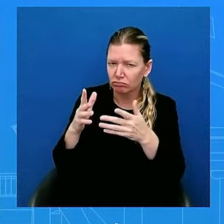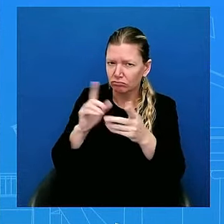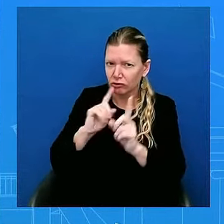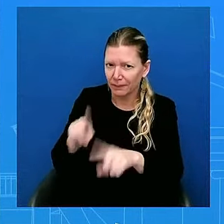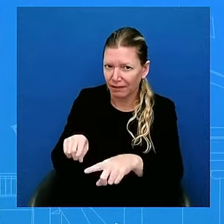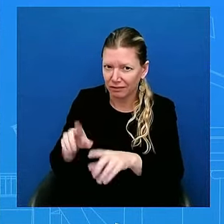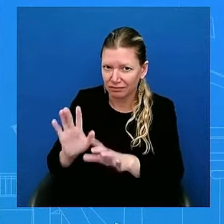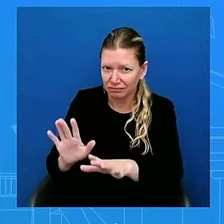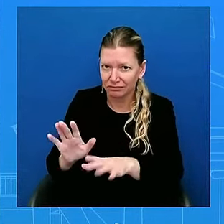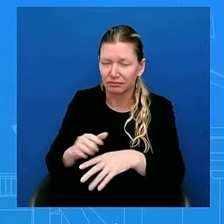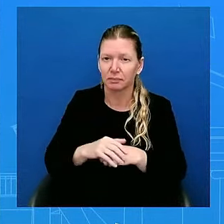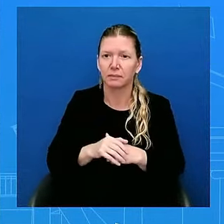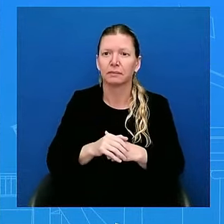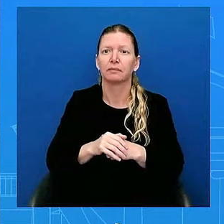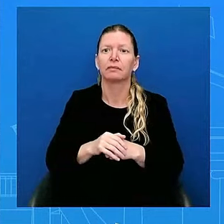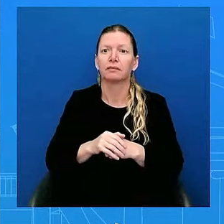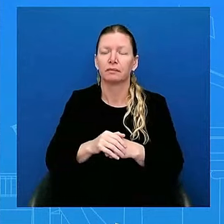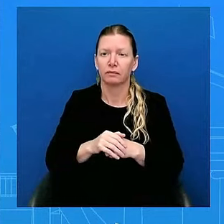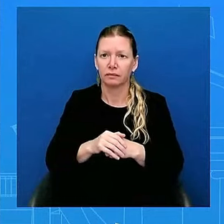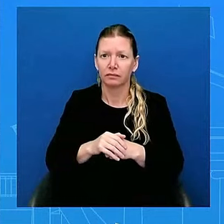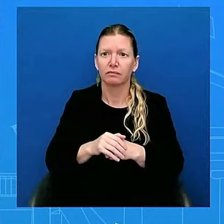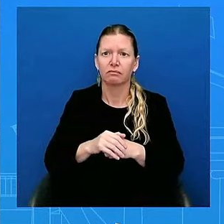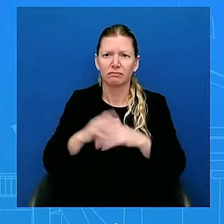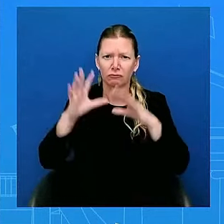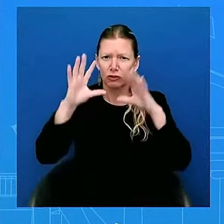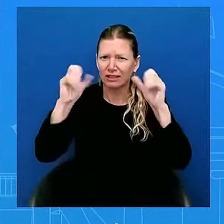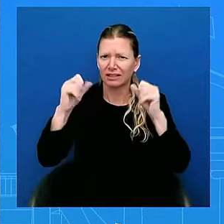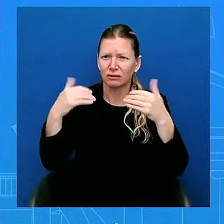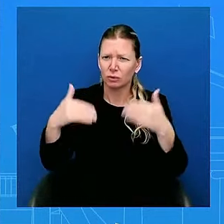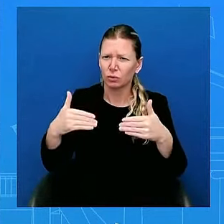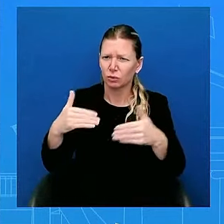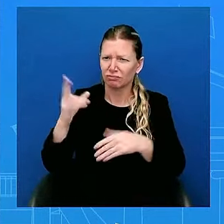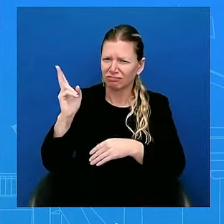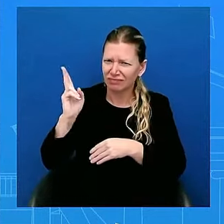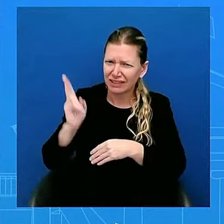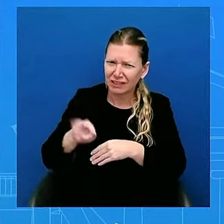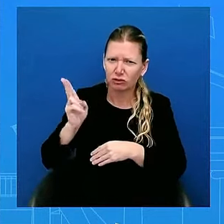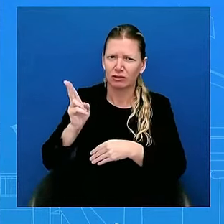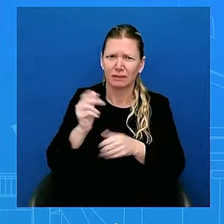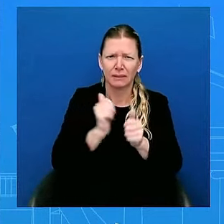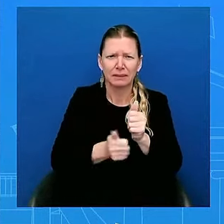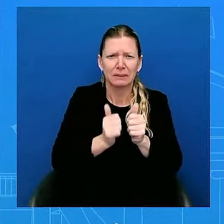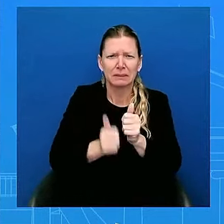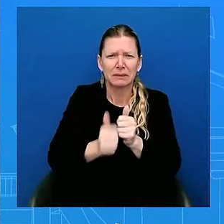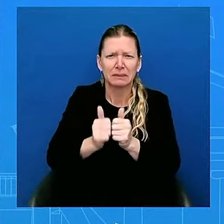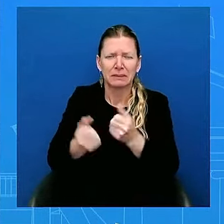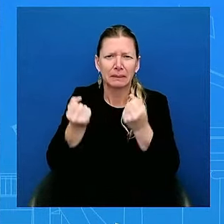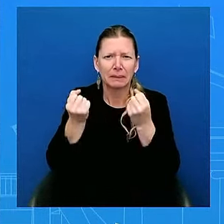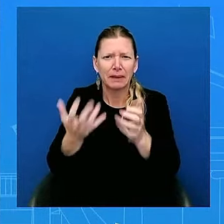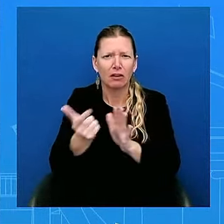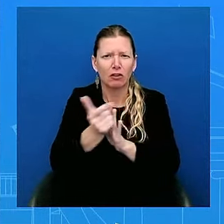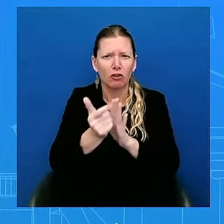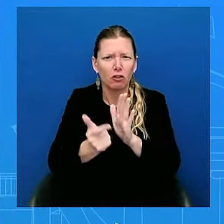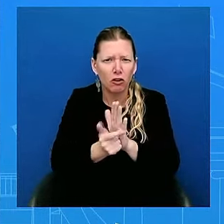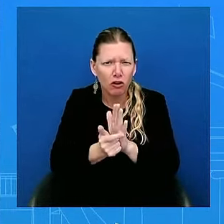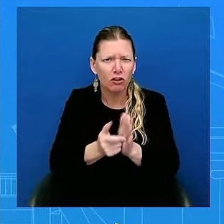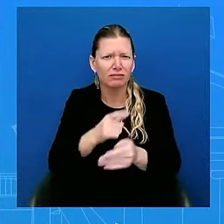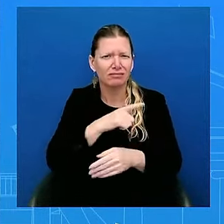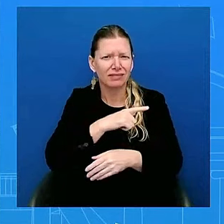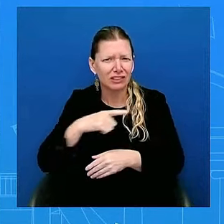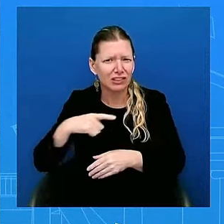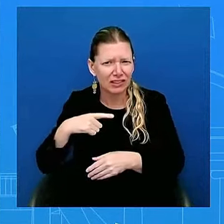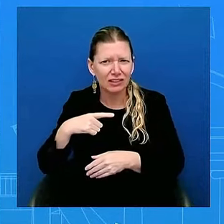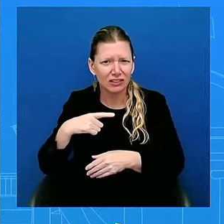of legislation passed. Historic pieces of legislation passed. And that wasn't done with an easy